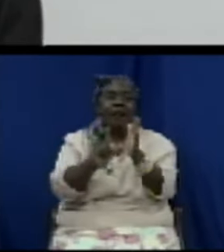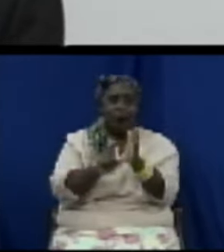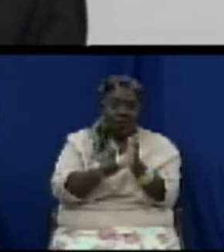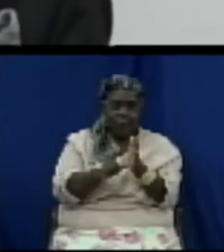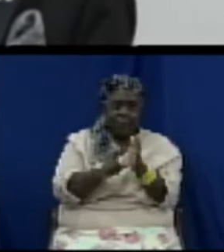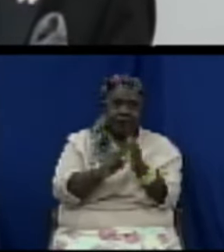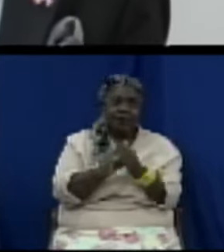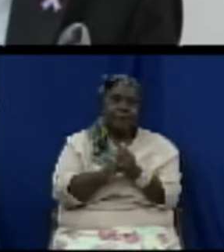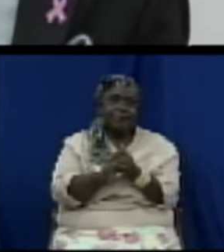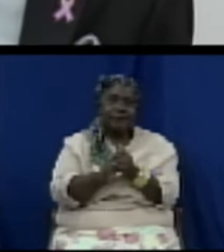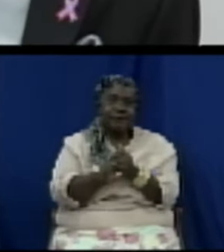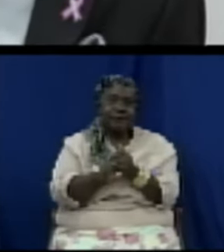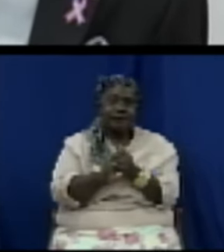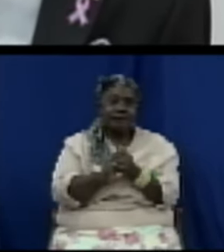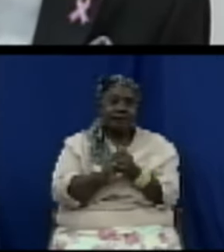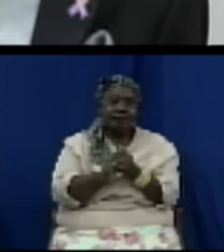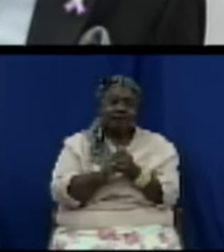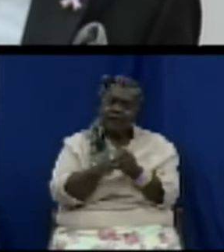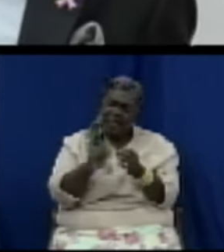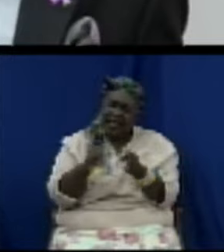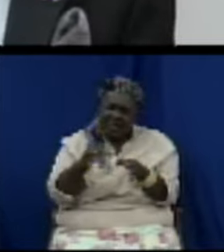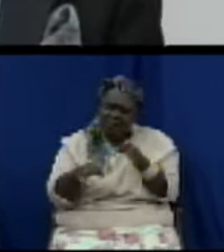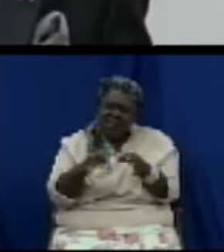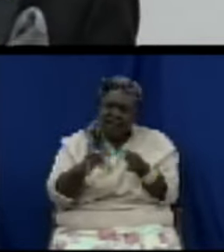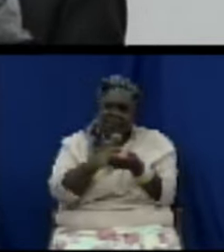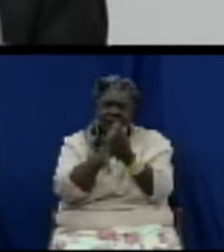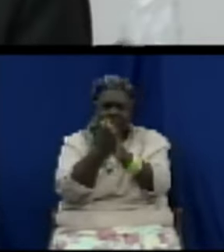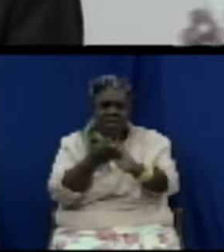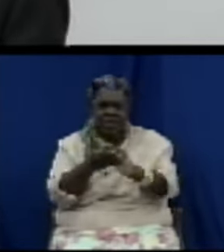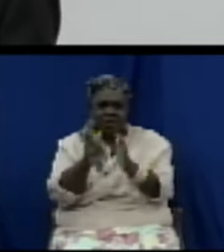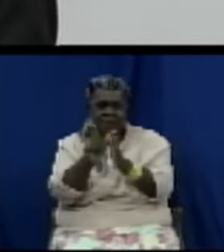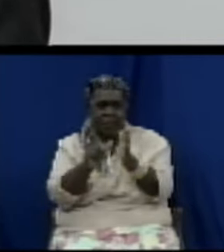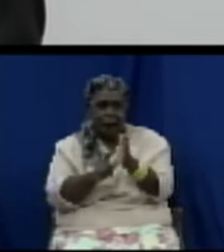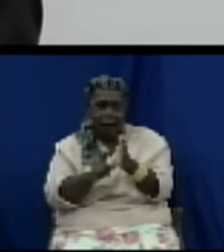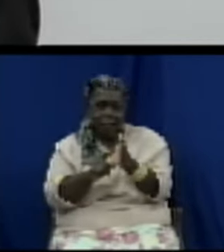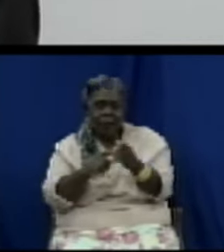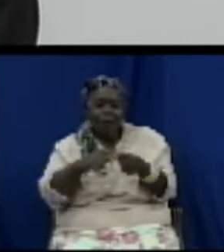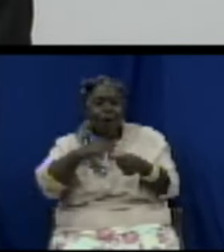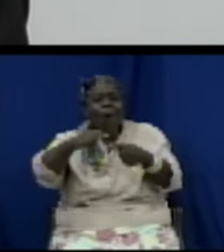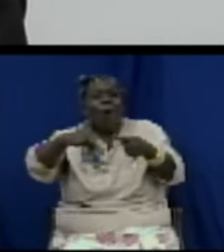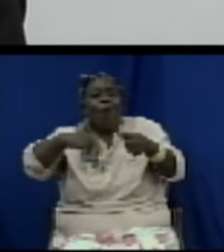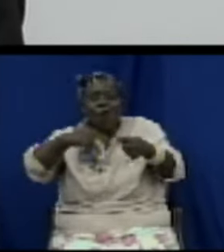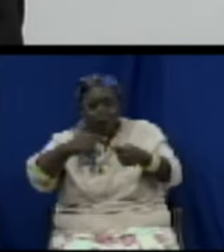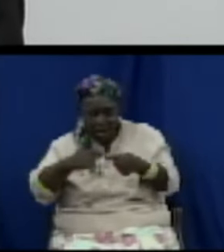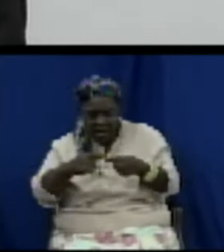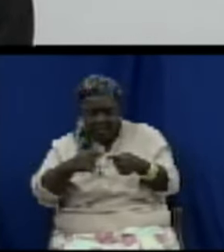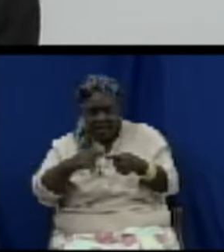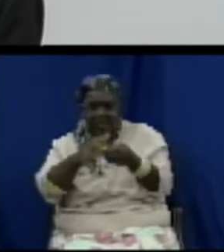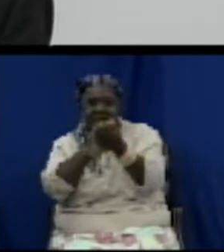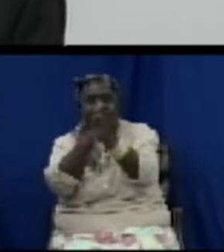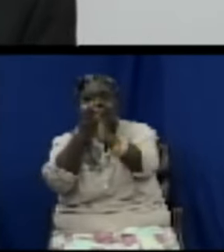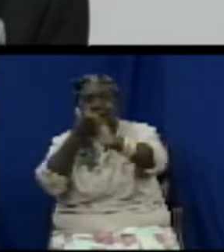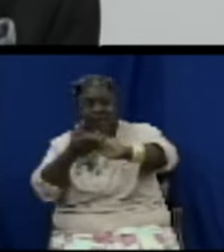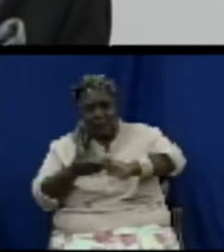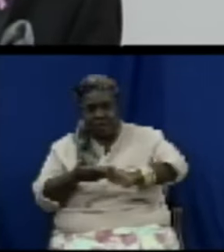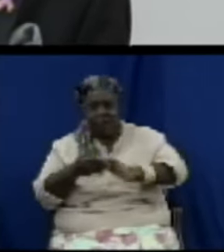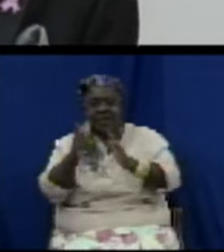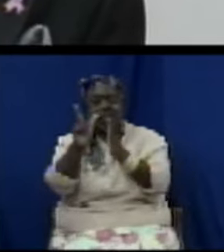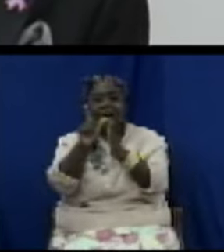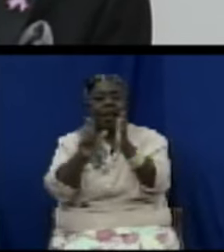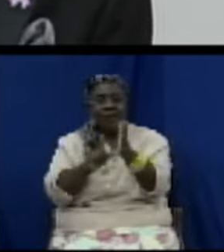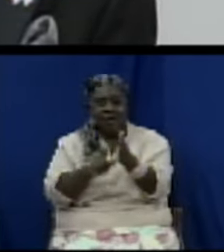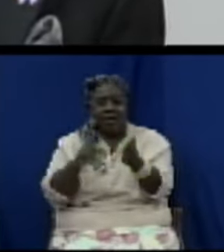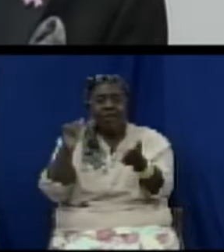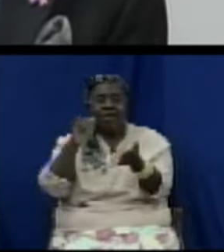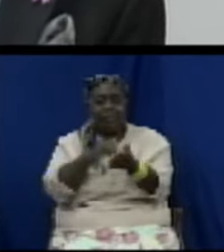so if enacted into law and I can say when enacted into law this bill will